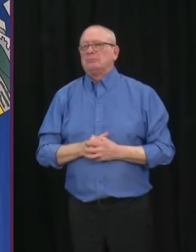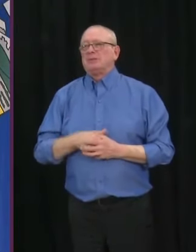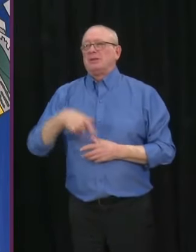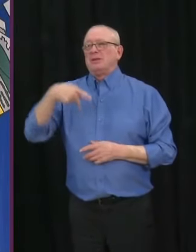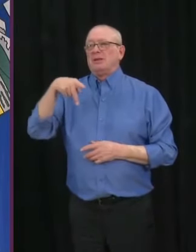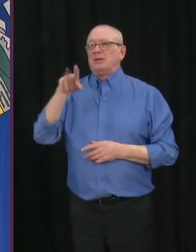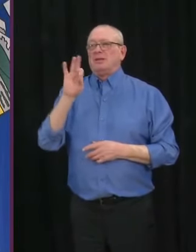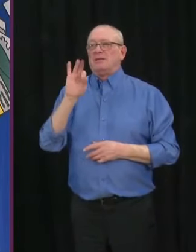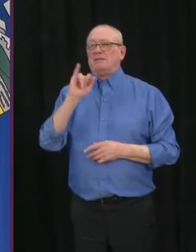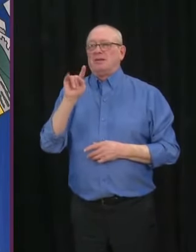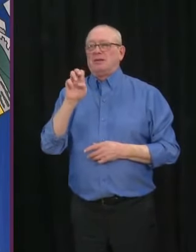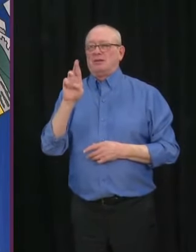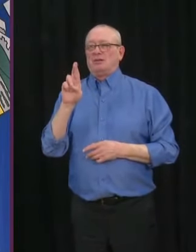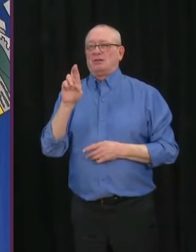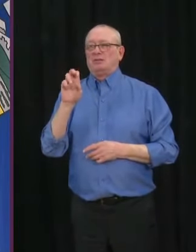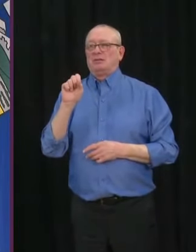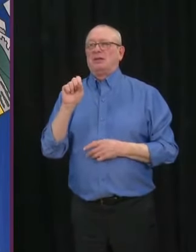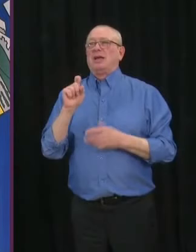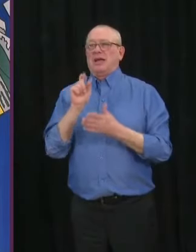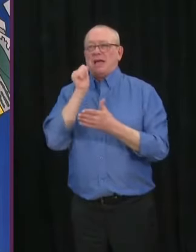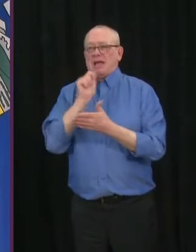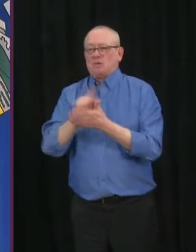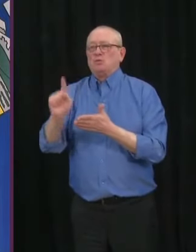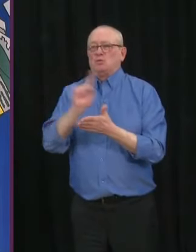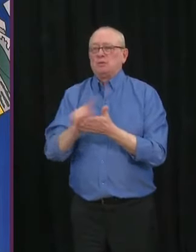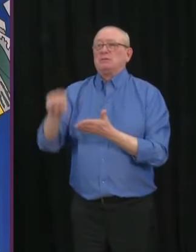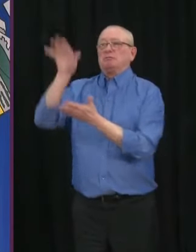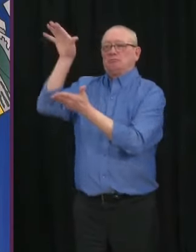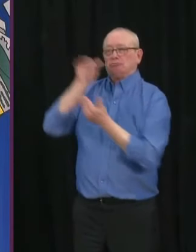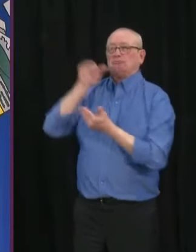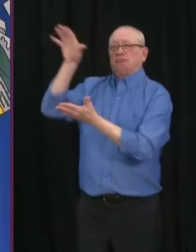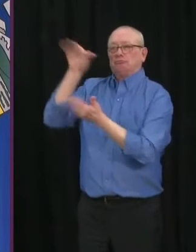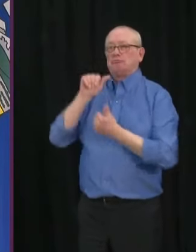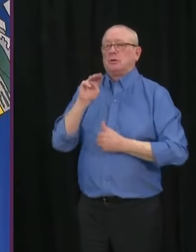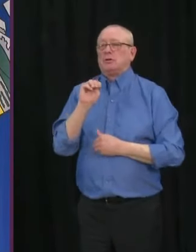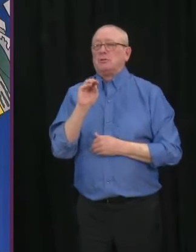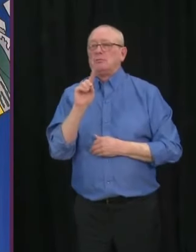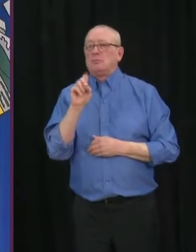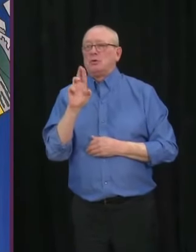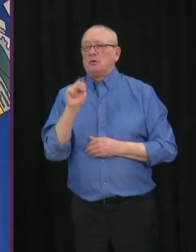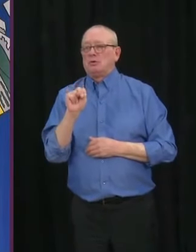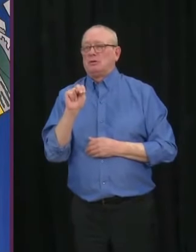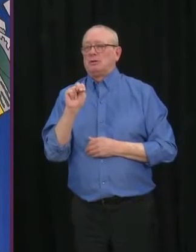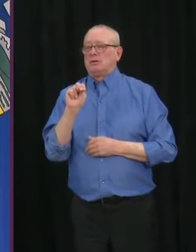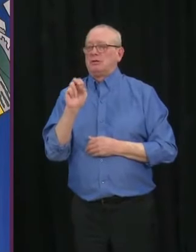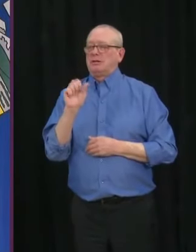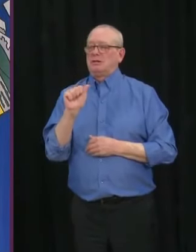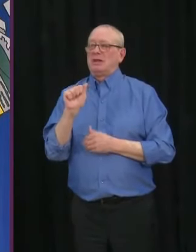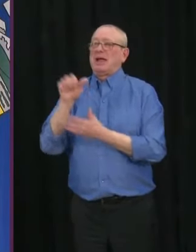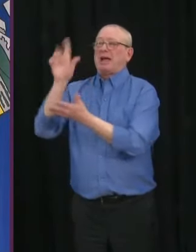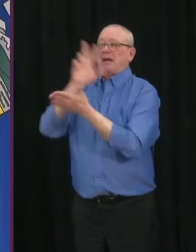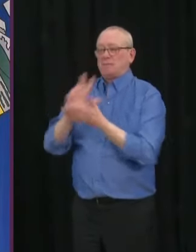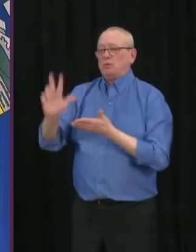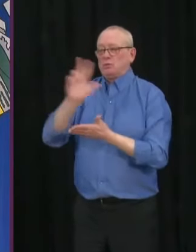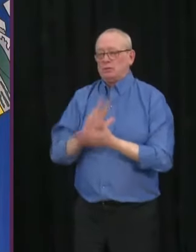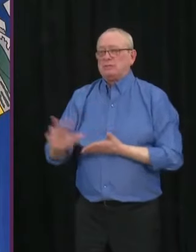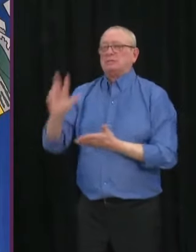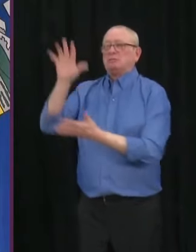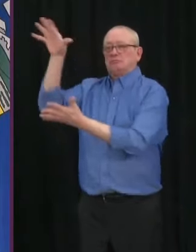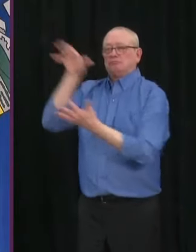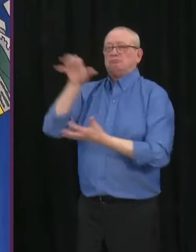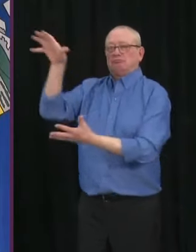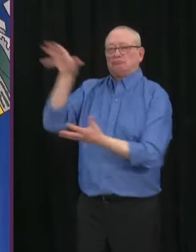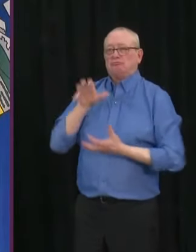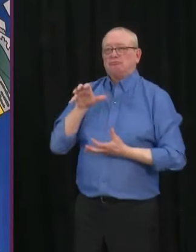now is once every three weeks. Moderna is a fantastic vaccine for us to be getting to our remote and rural communities,